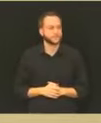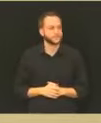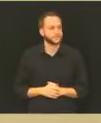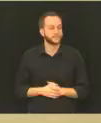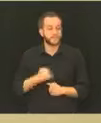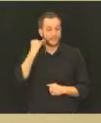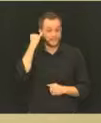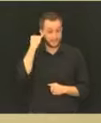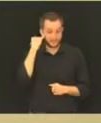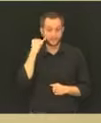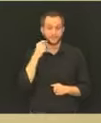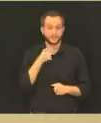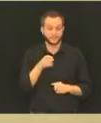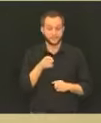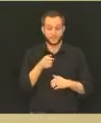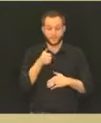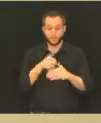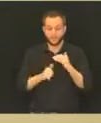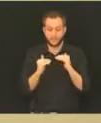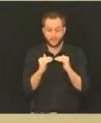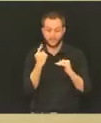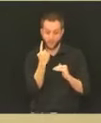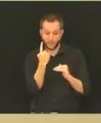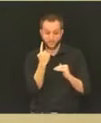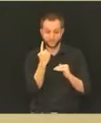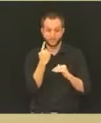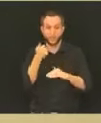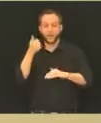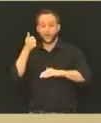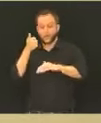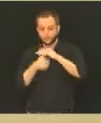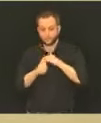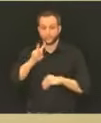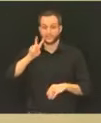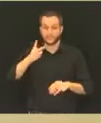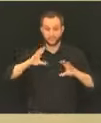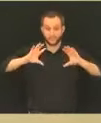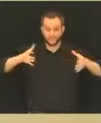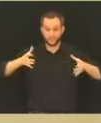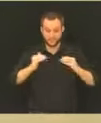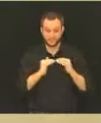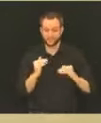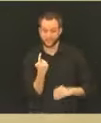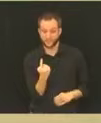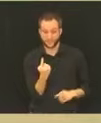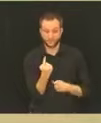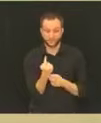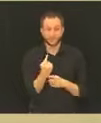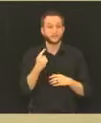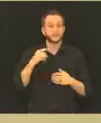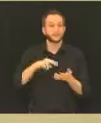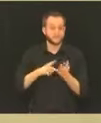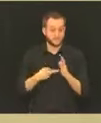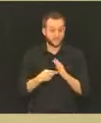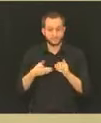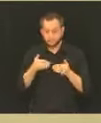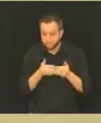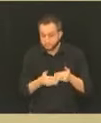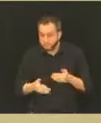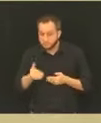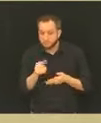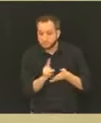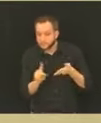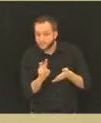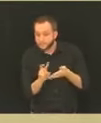one of phase two, expect that within the next few weeks, you will be getting